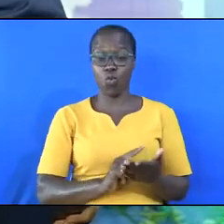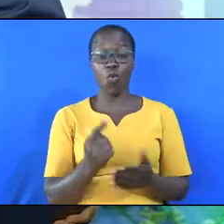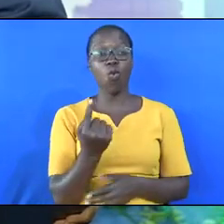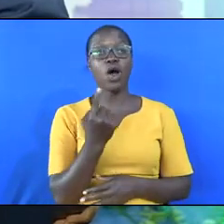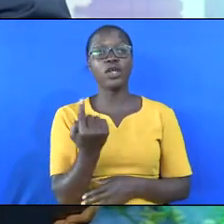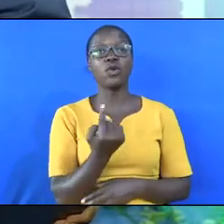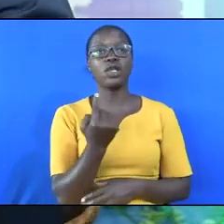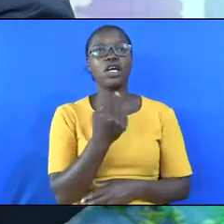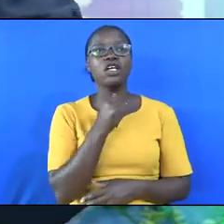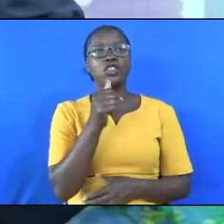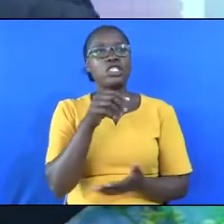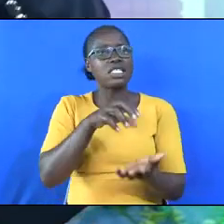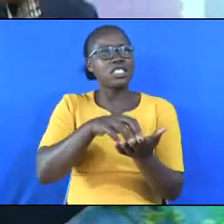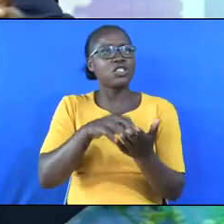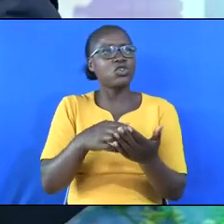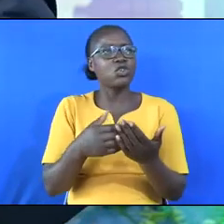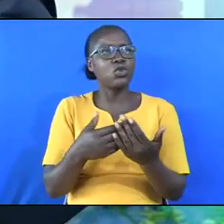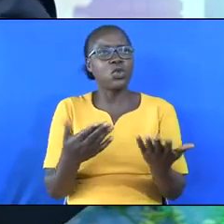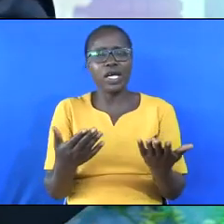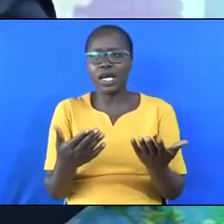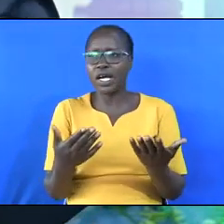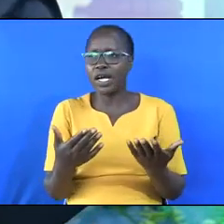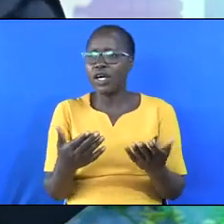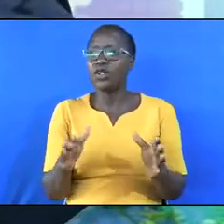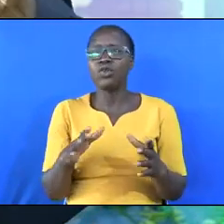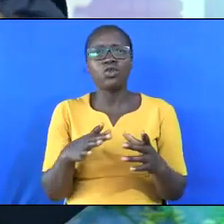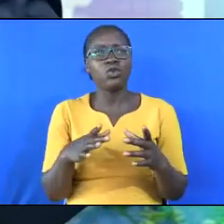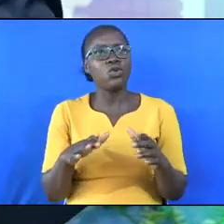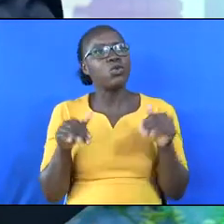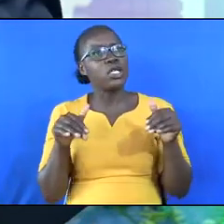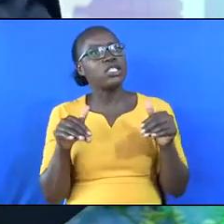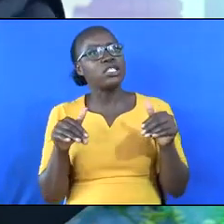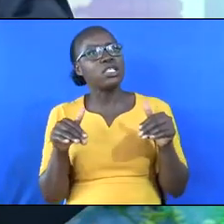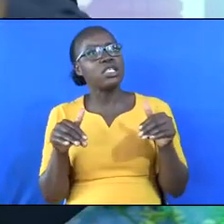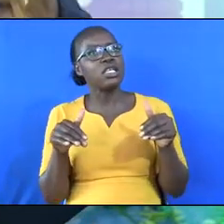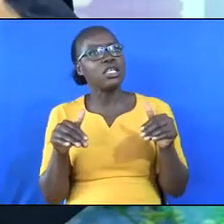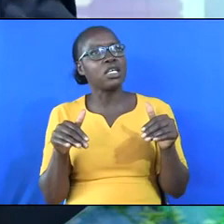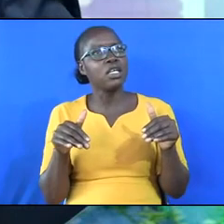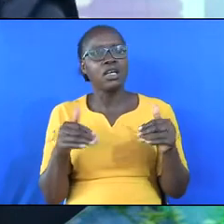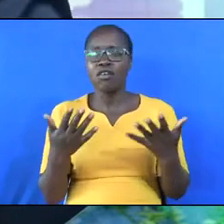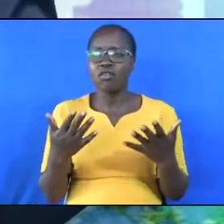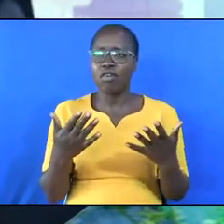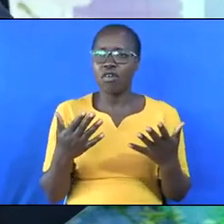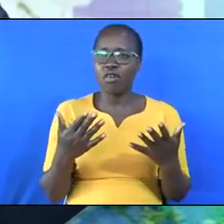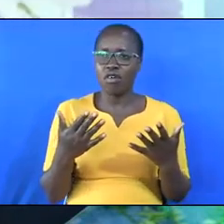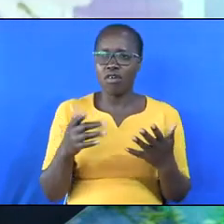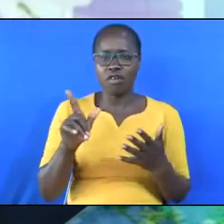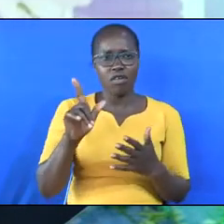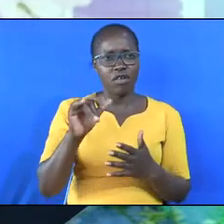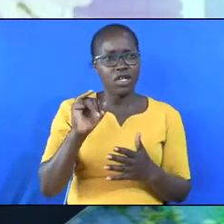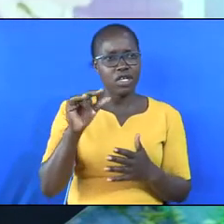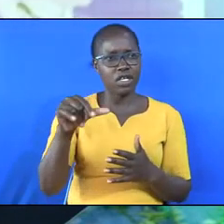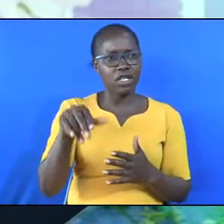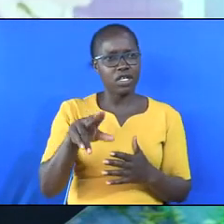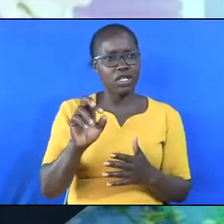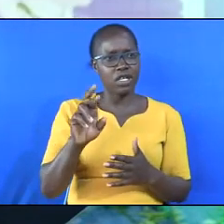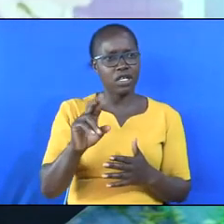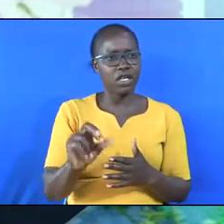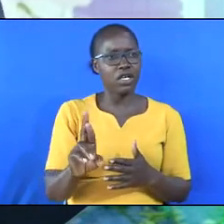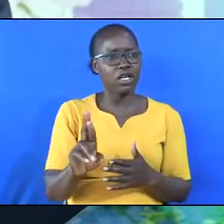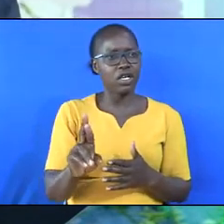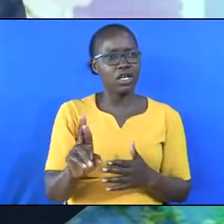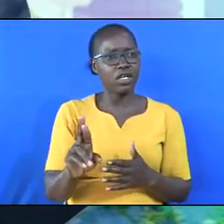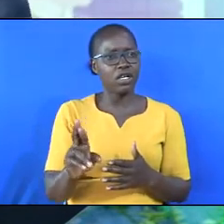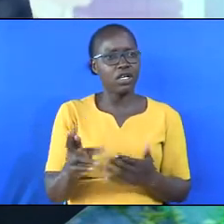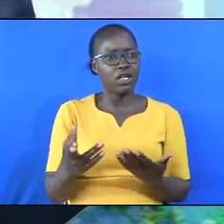in a situation where you are waiting for a liver or you are waiting for a lung or waiting for a heart. You better keep the one that you have